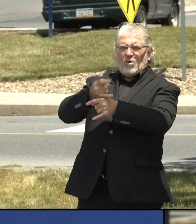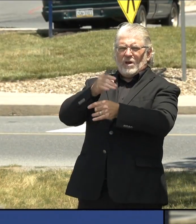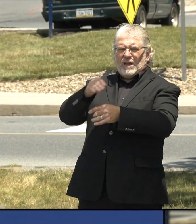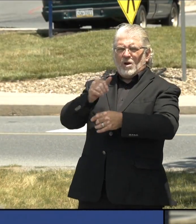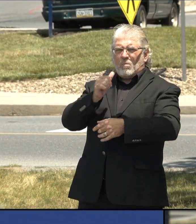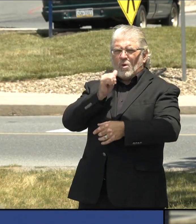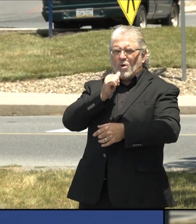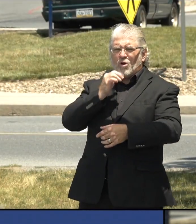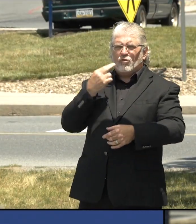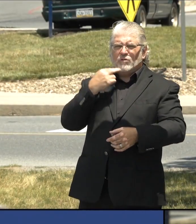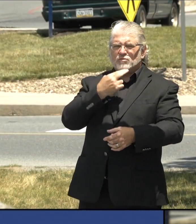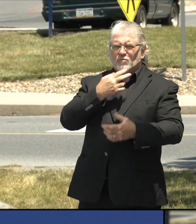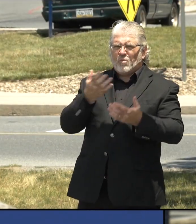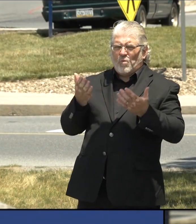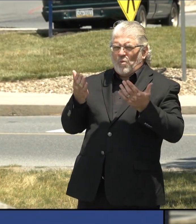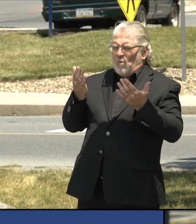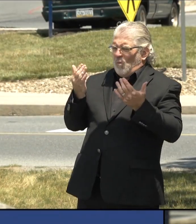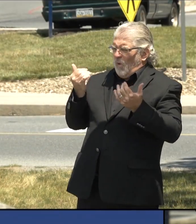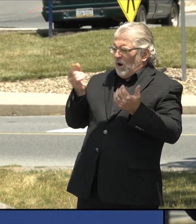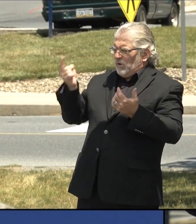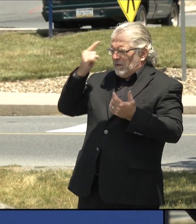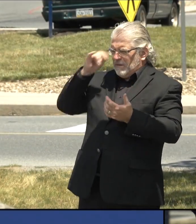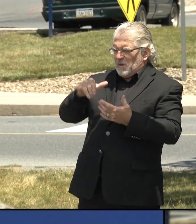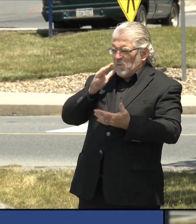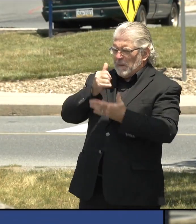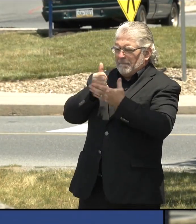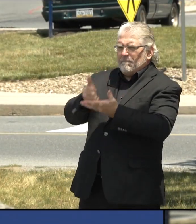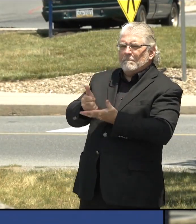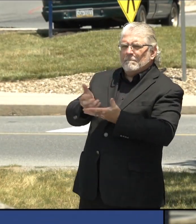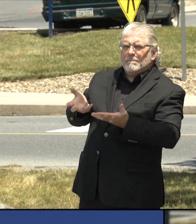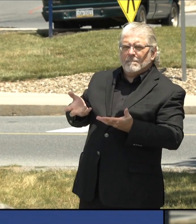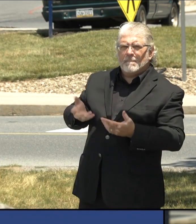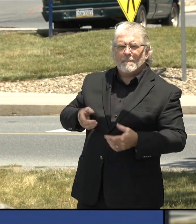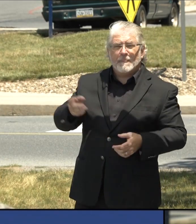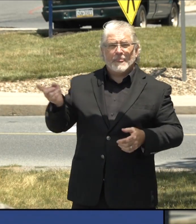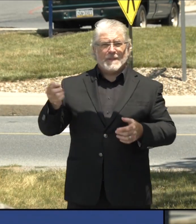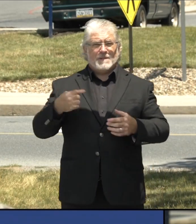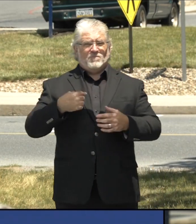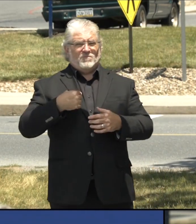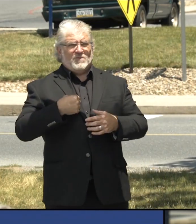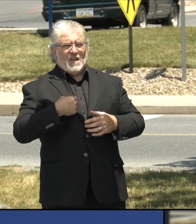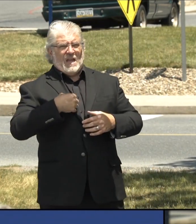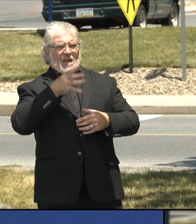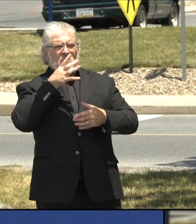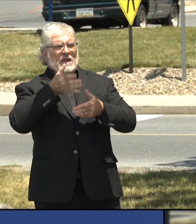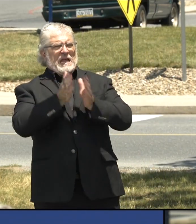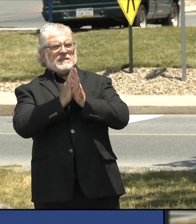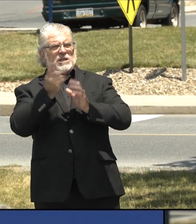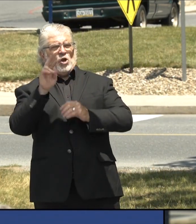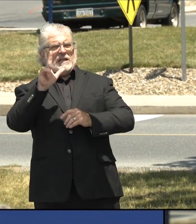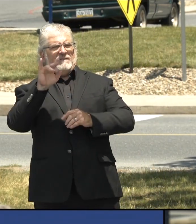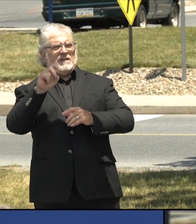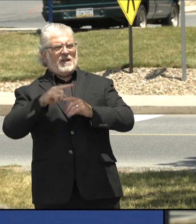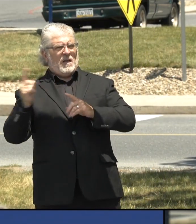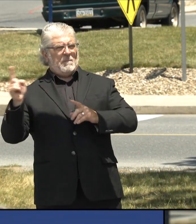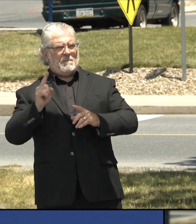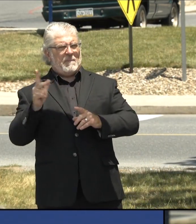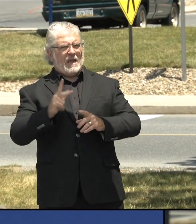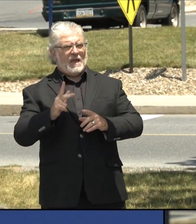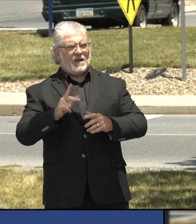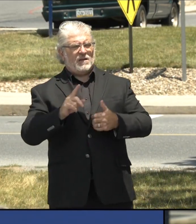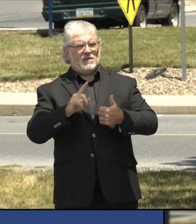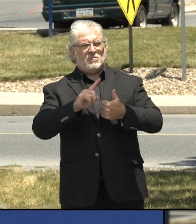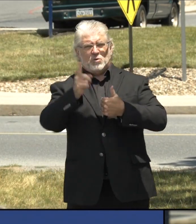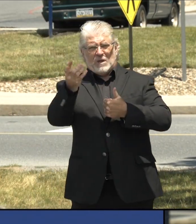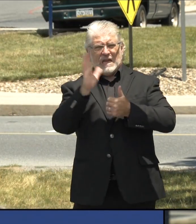be necessary for the Commonwealth? Okay. I'm going to ask Dr. Levine to come back. There are a couple of questions here. First of all, I don't think there is any certainty.